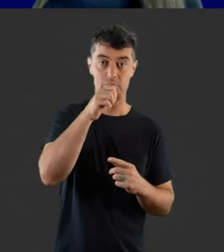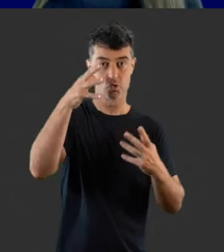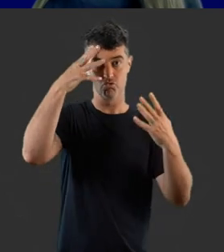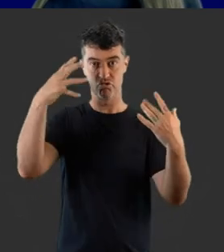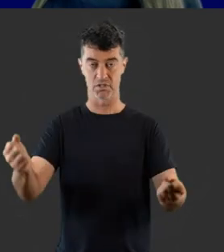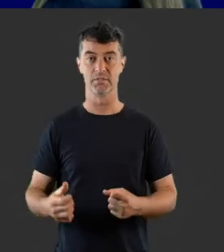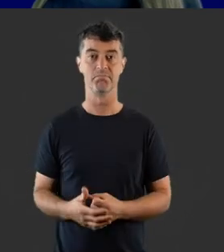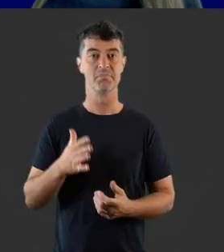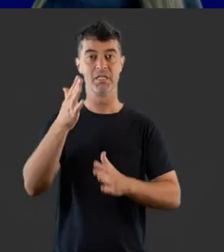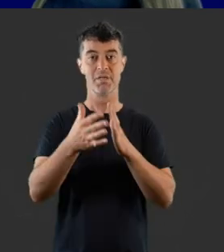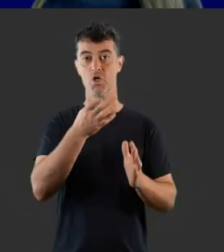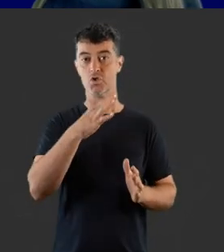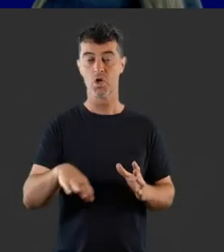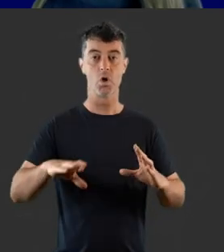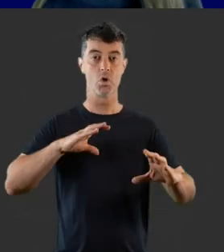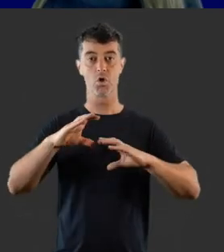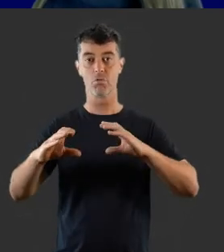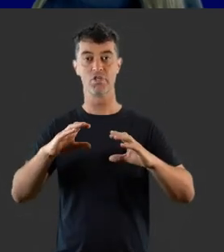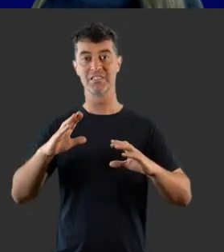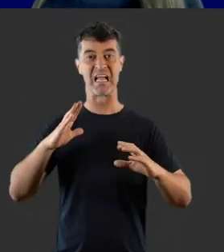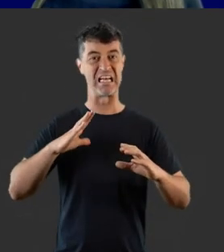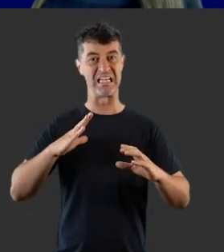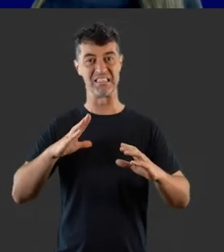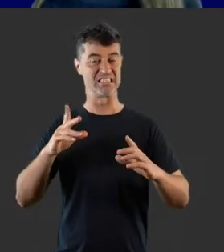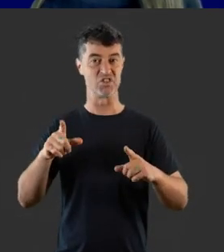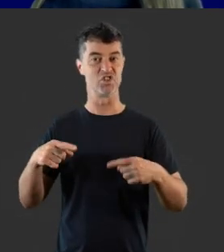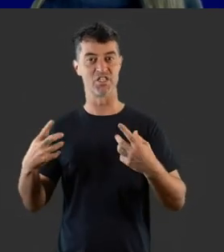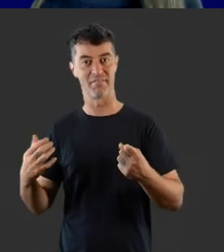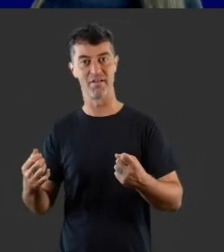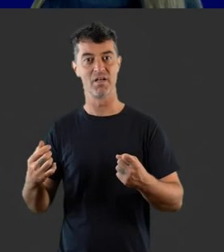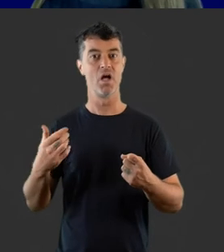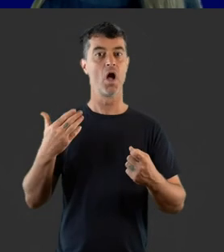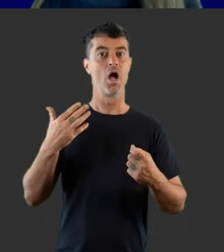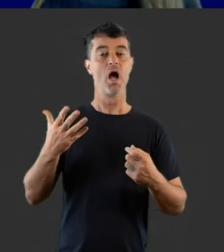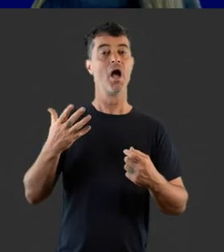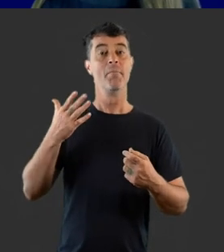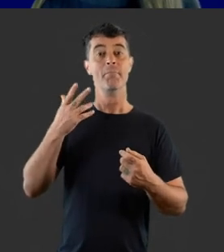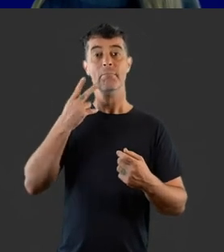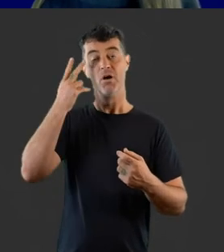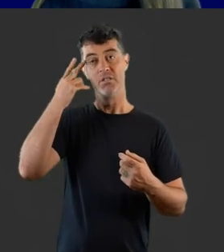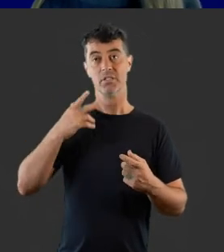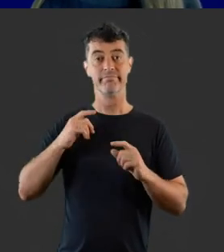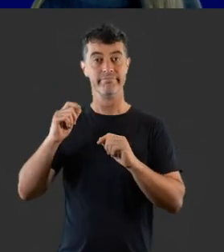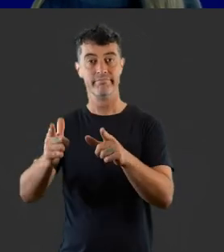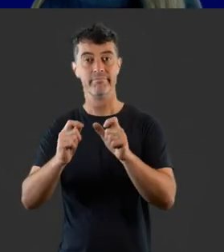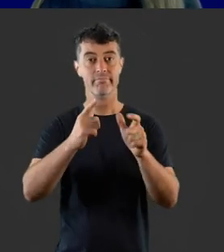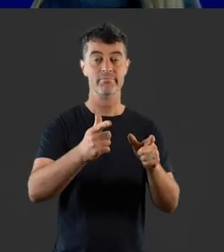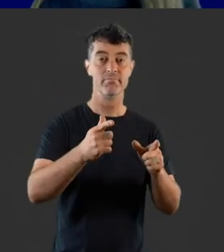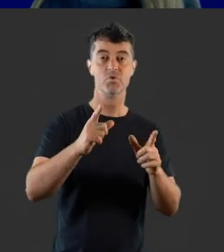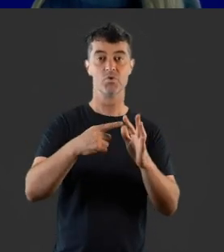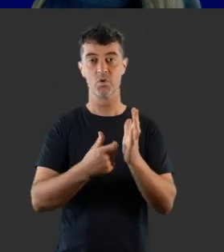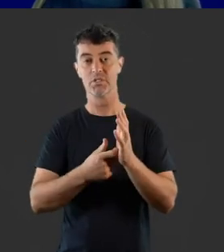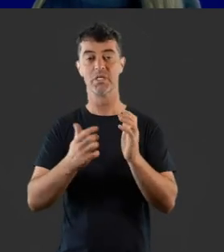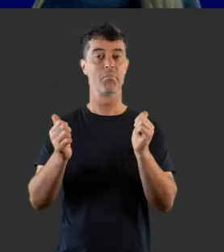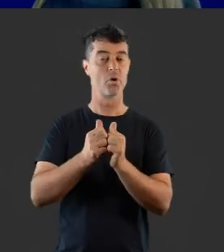associated with high levels of grief and stress. Meeting the child's communication needs are challenging and loss of work days to appointments